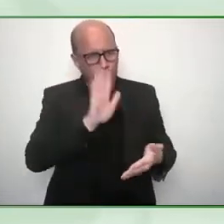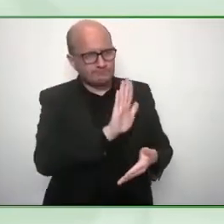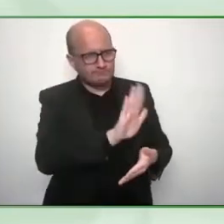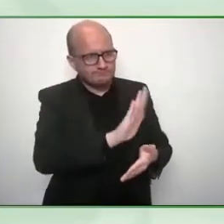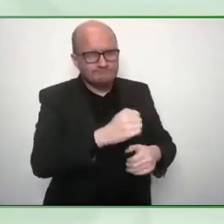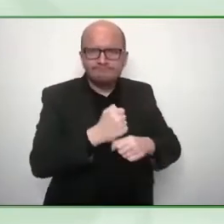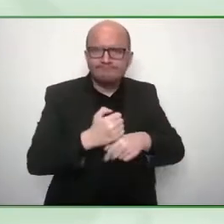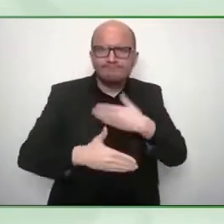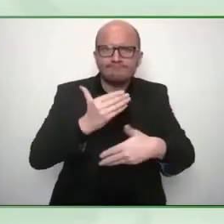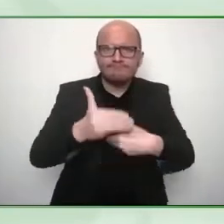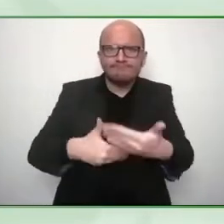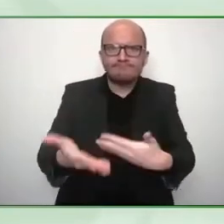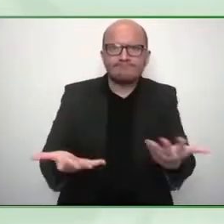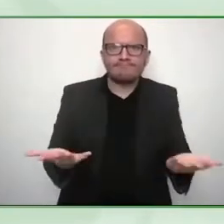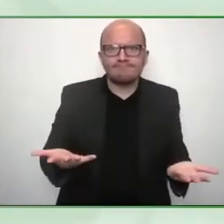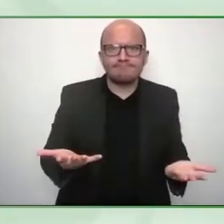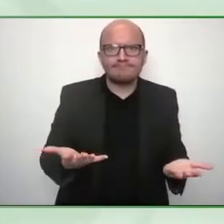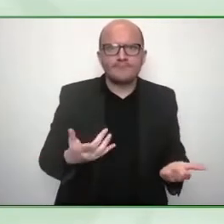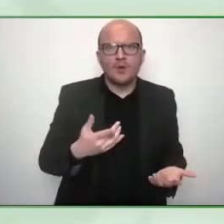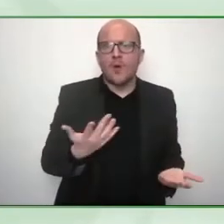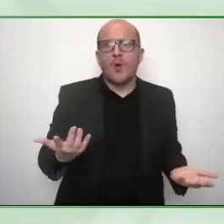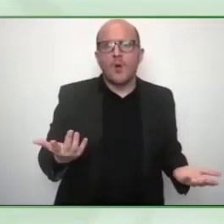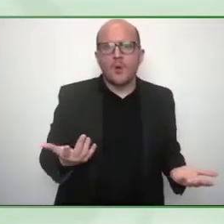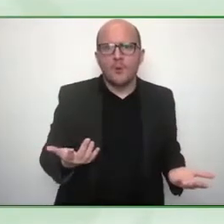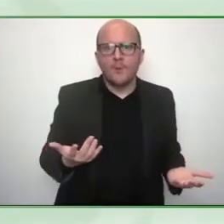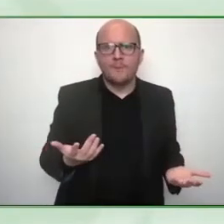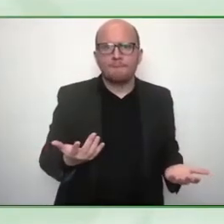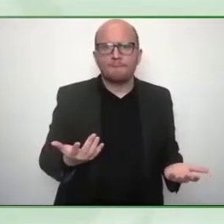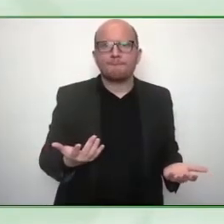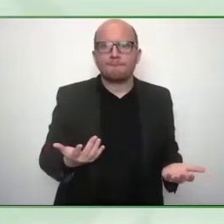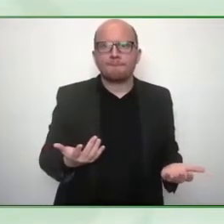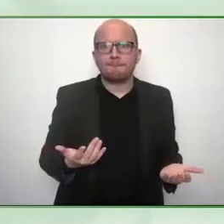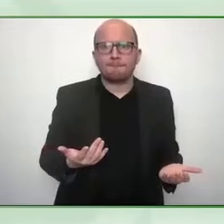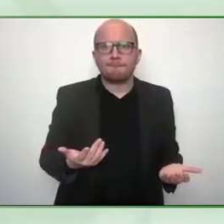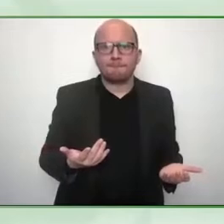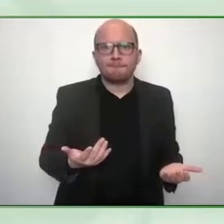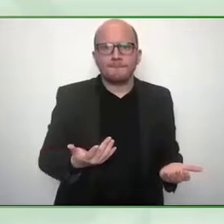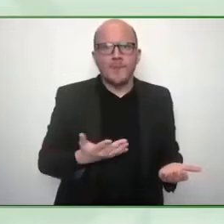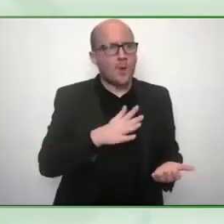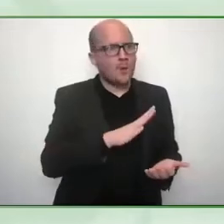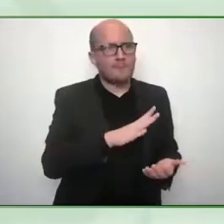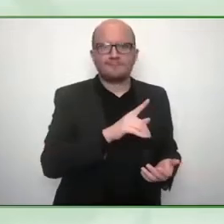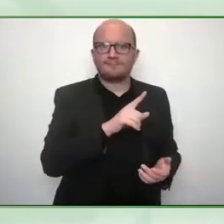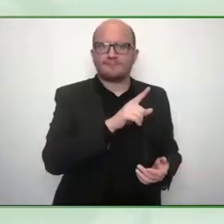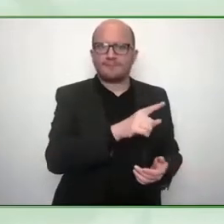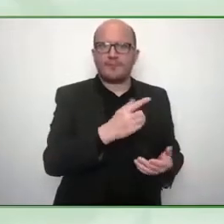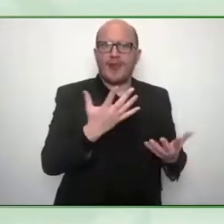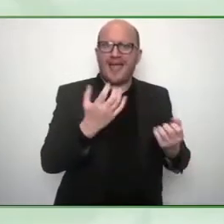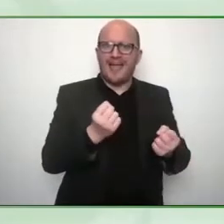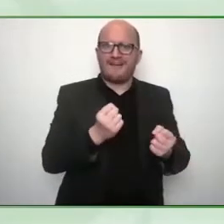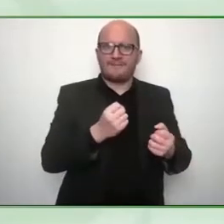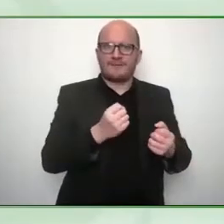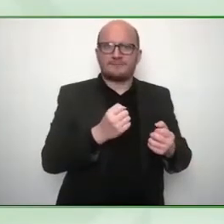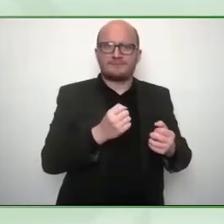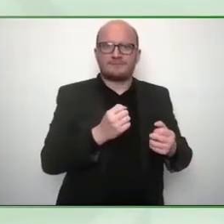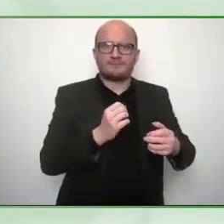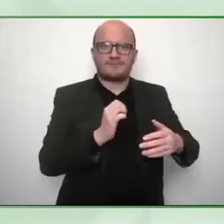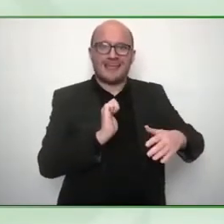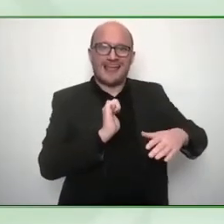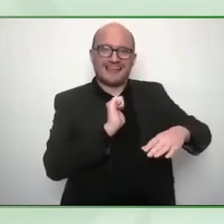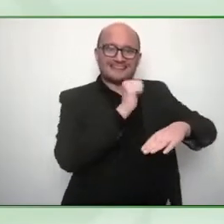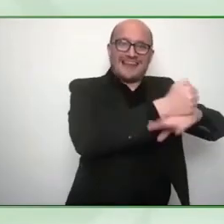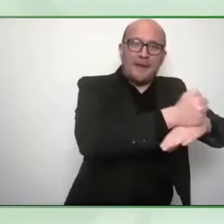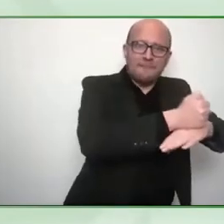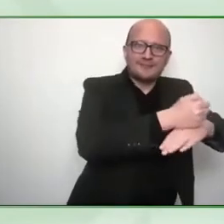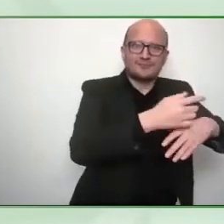that edge case you know in terms of like uh established markets uh is where we should be focusing some of our time on on on